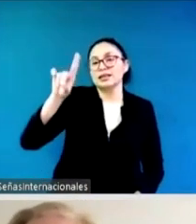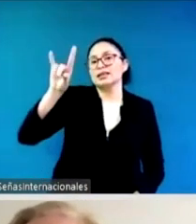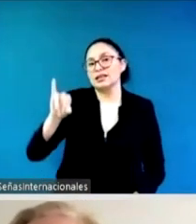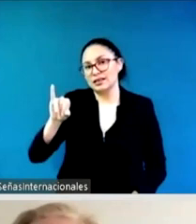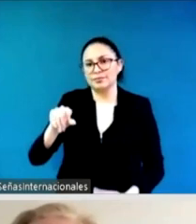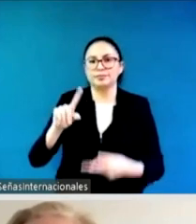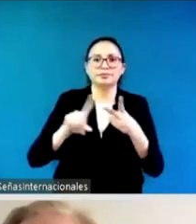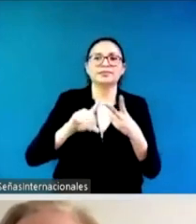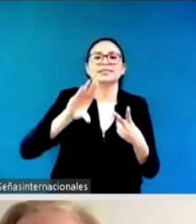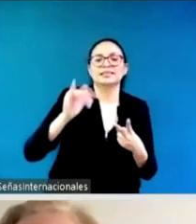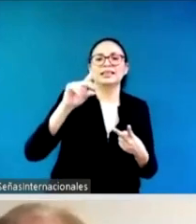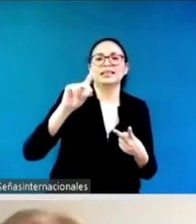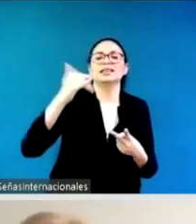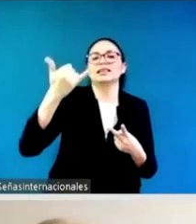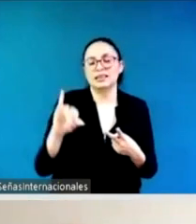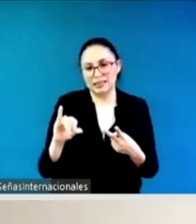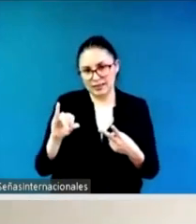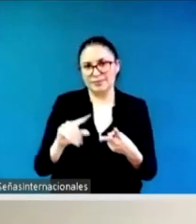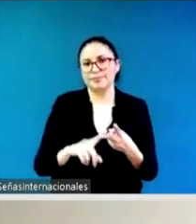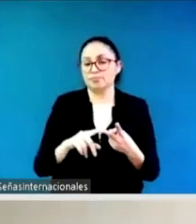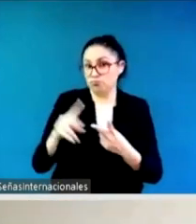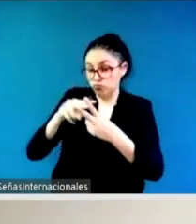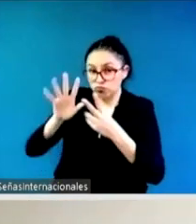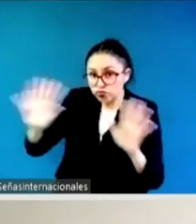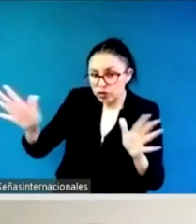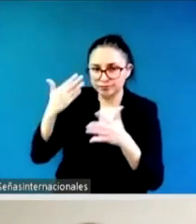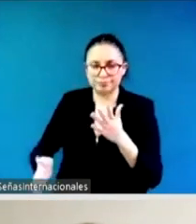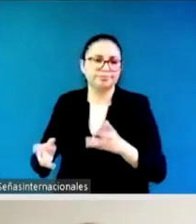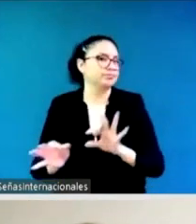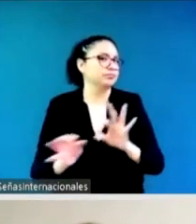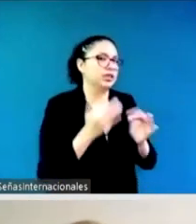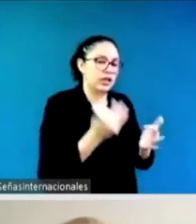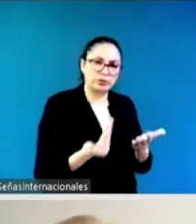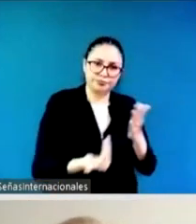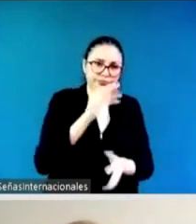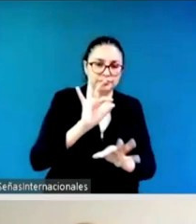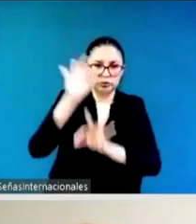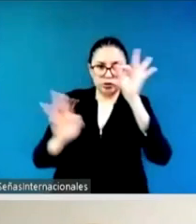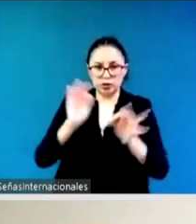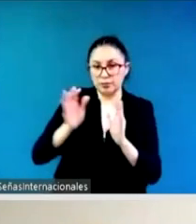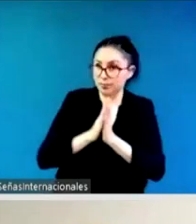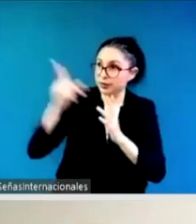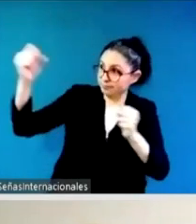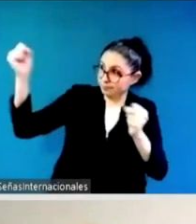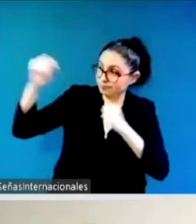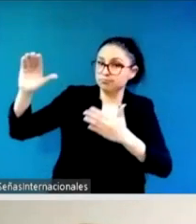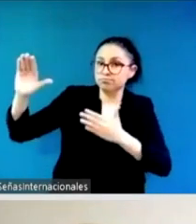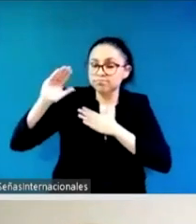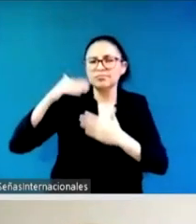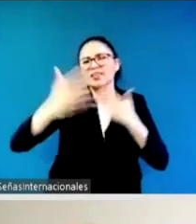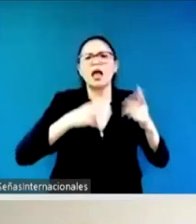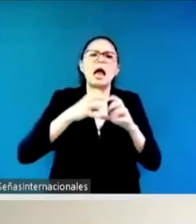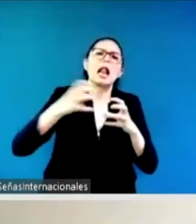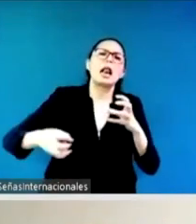that's where we turn these words into action um before we go to the next round of q a so don't worry there will be